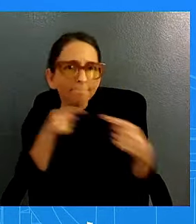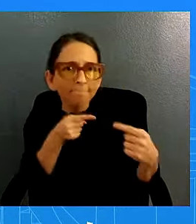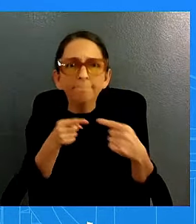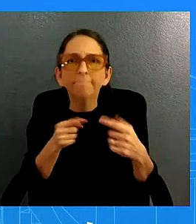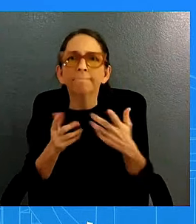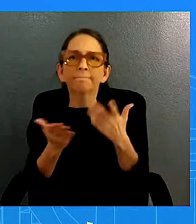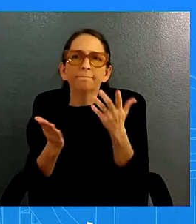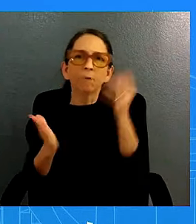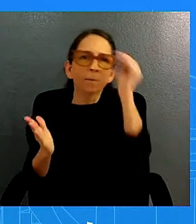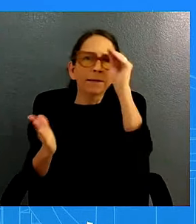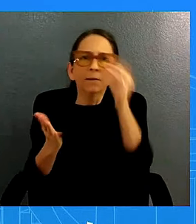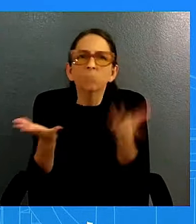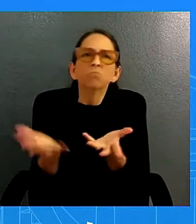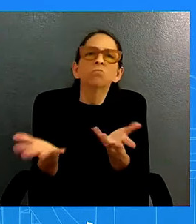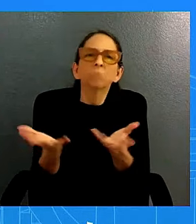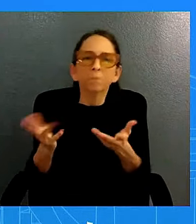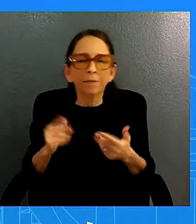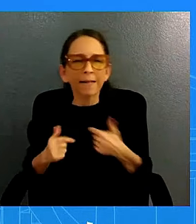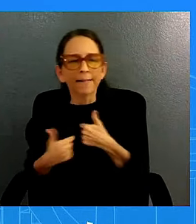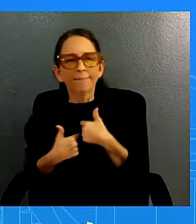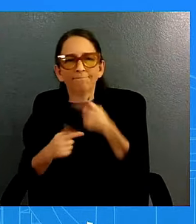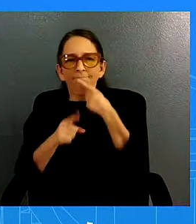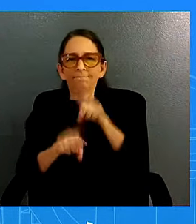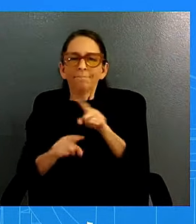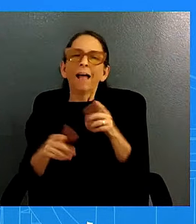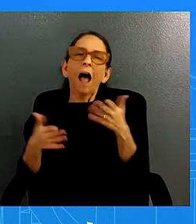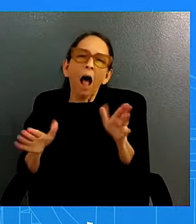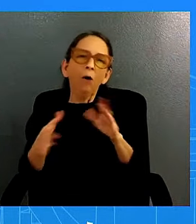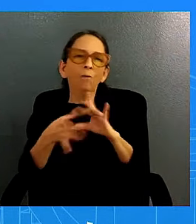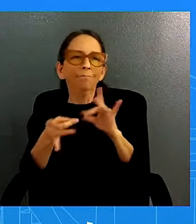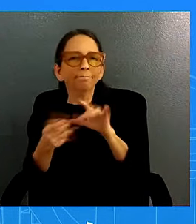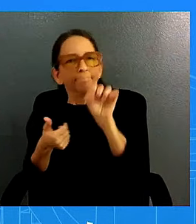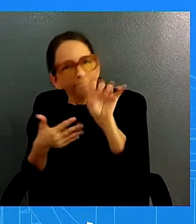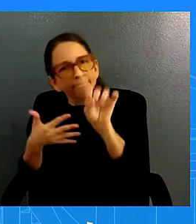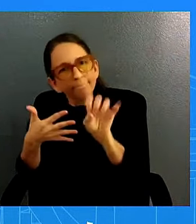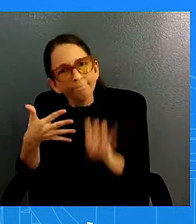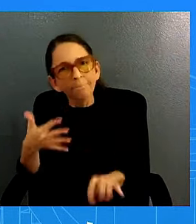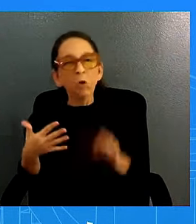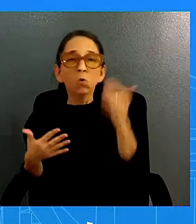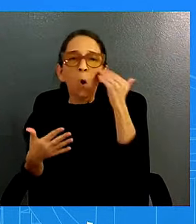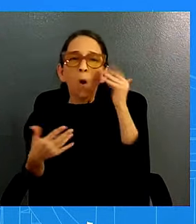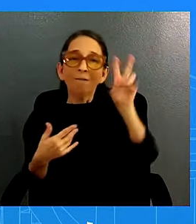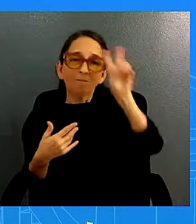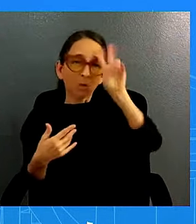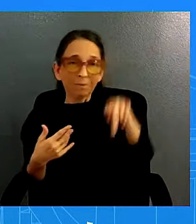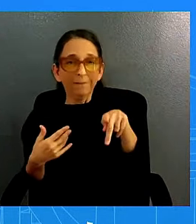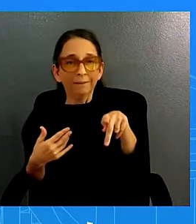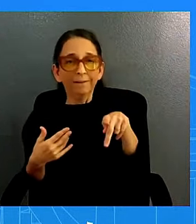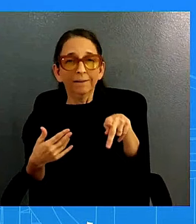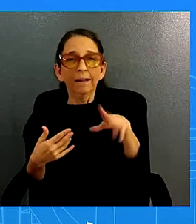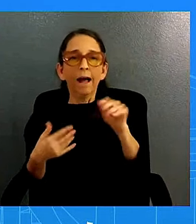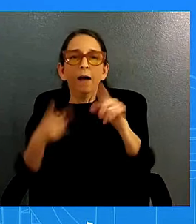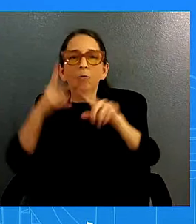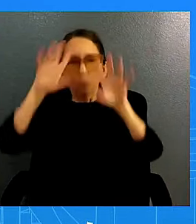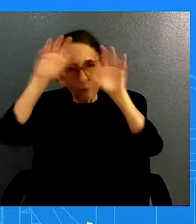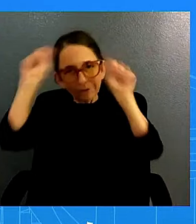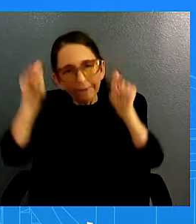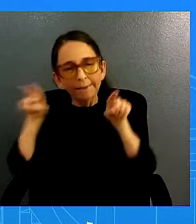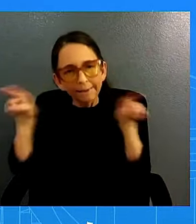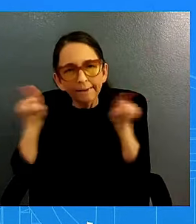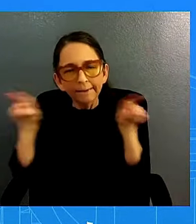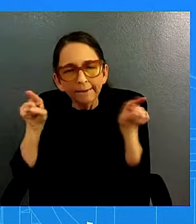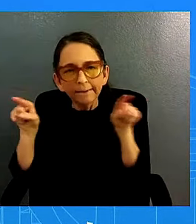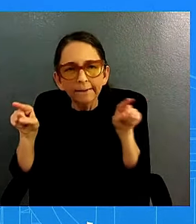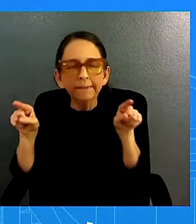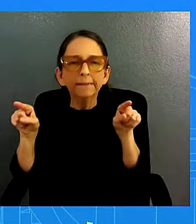you've heard the vice president uh it is um and speaking about this more broadly uh it is